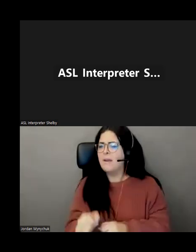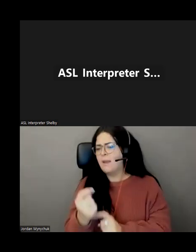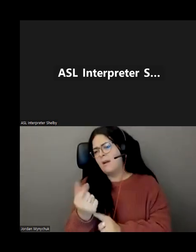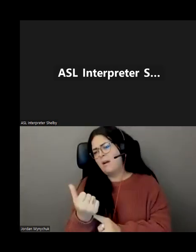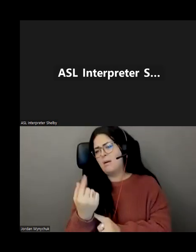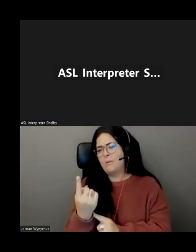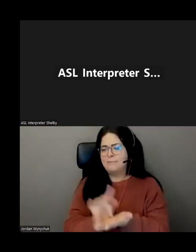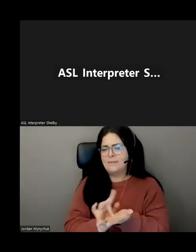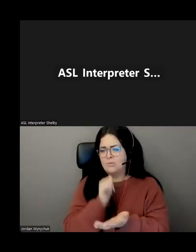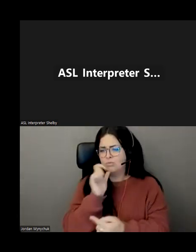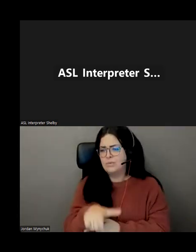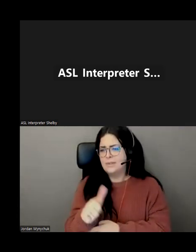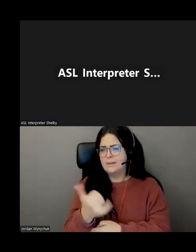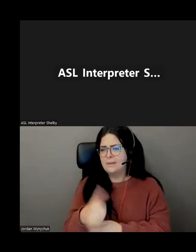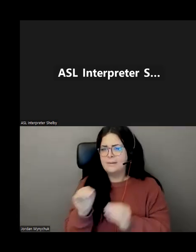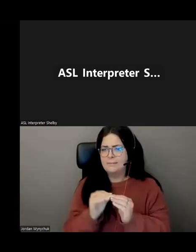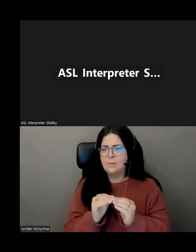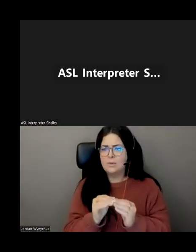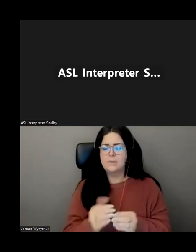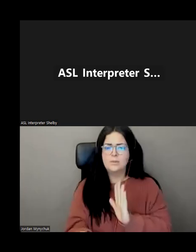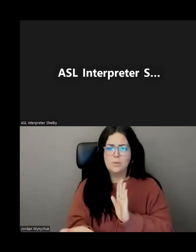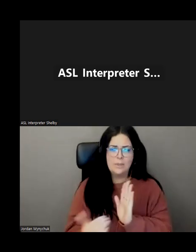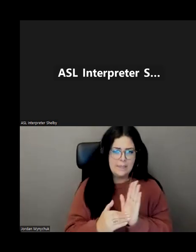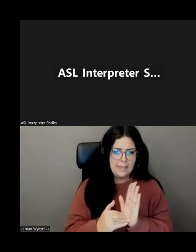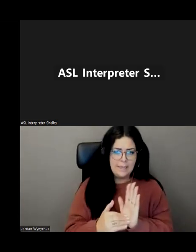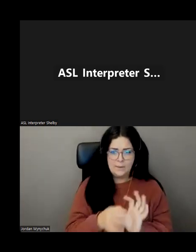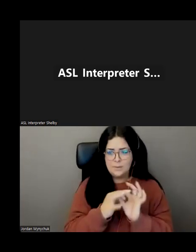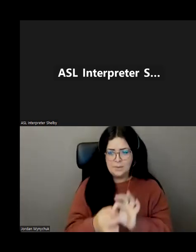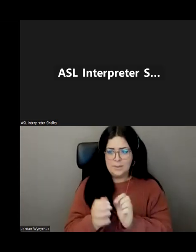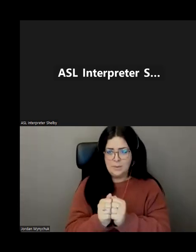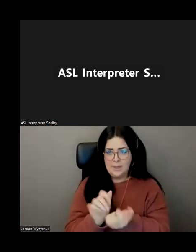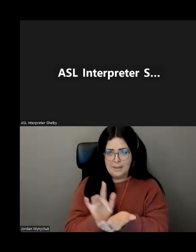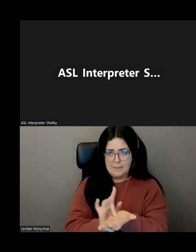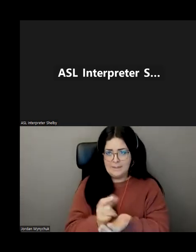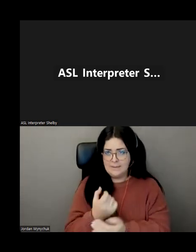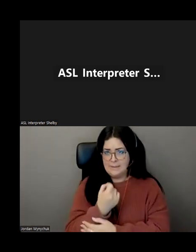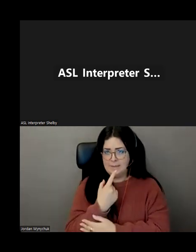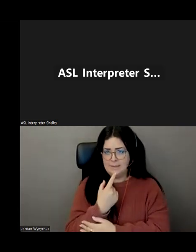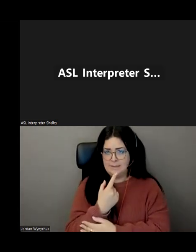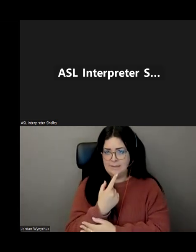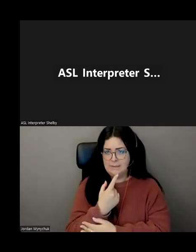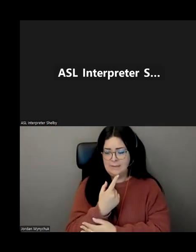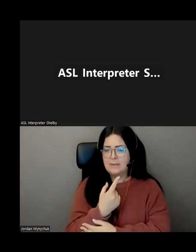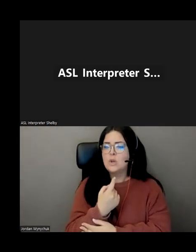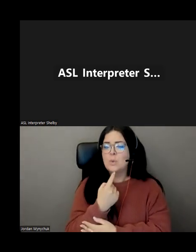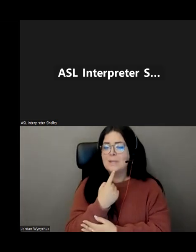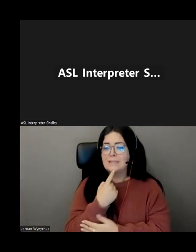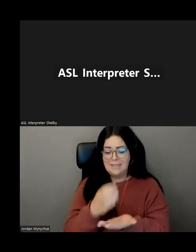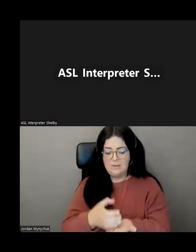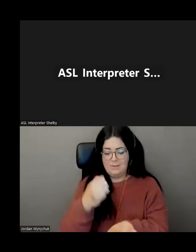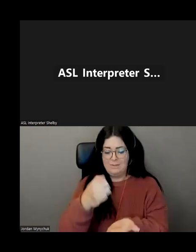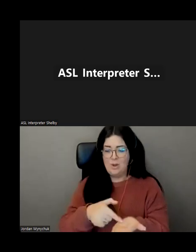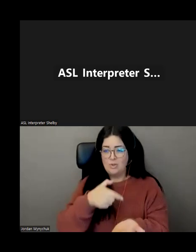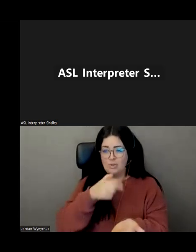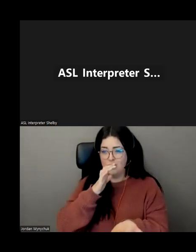too and again i'm just going right back onto the medications when your medications say drink lots of water there's a